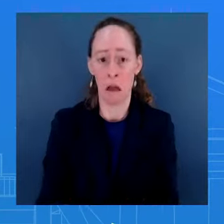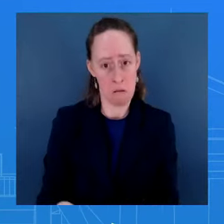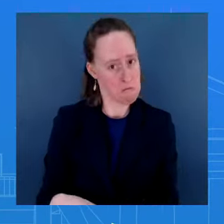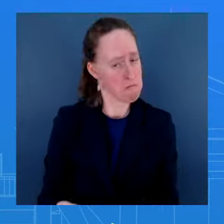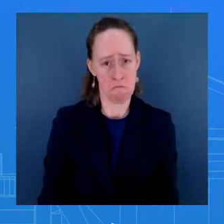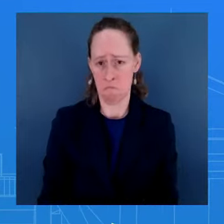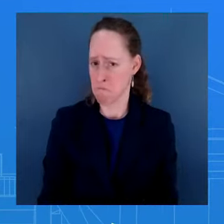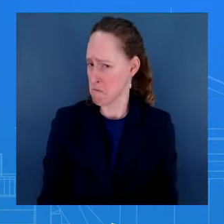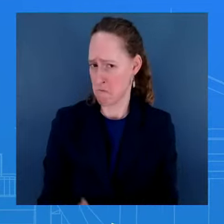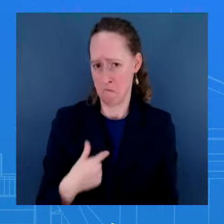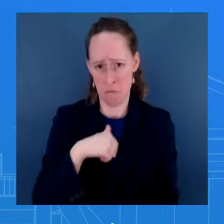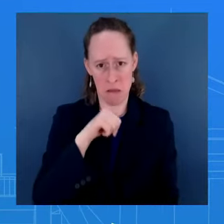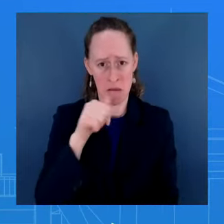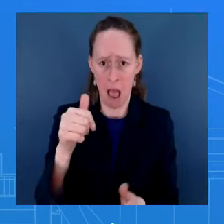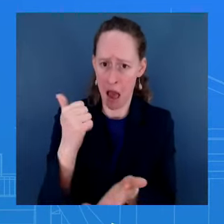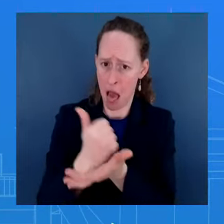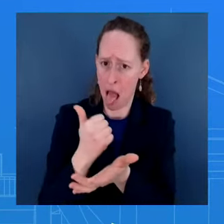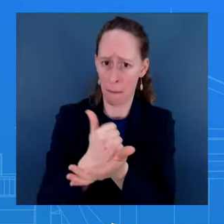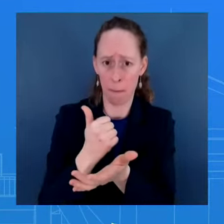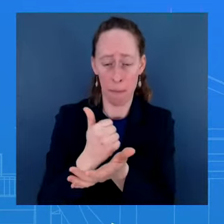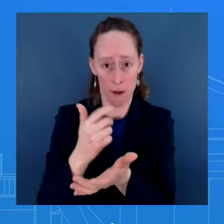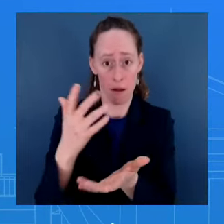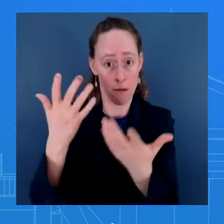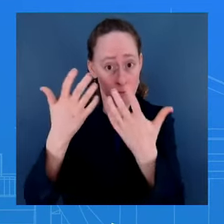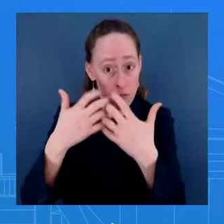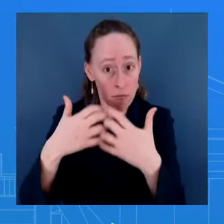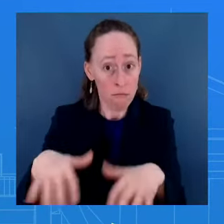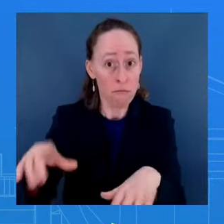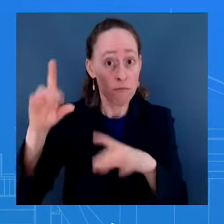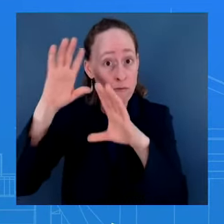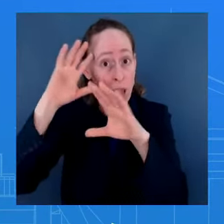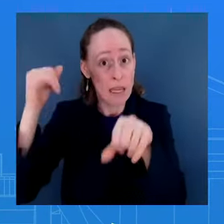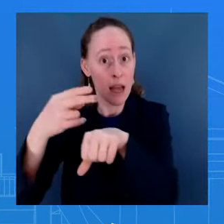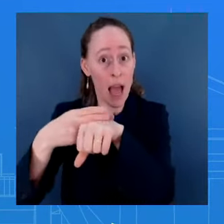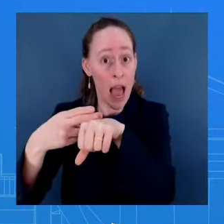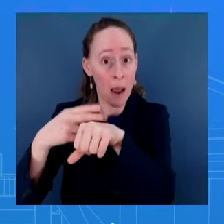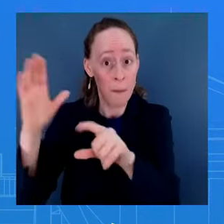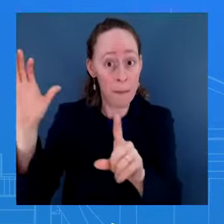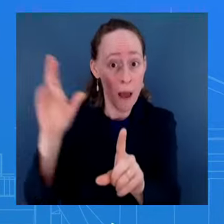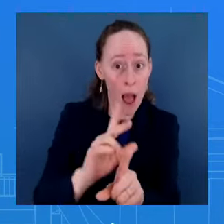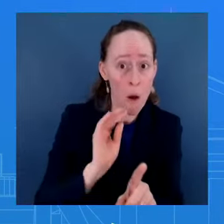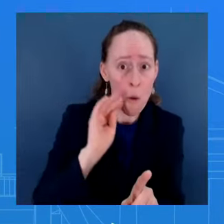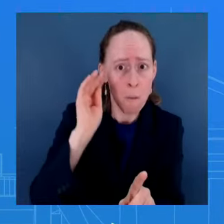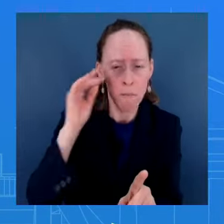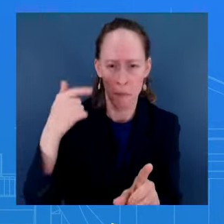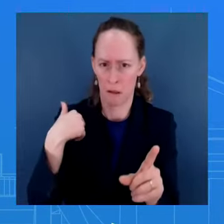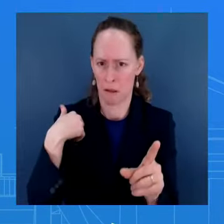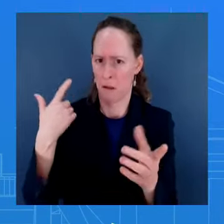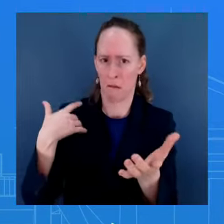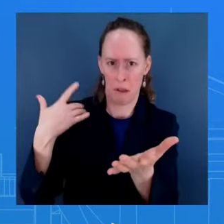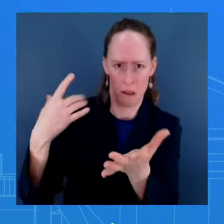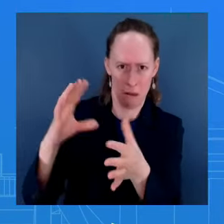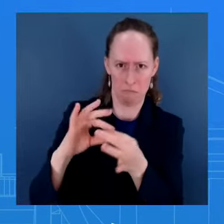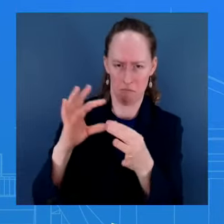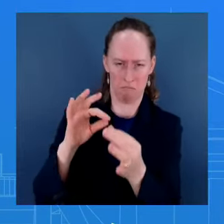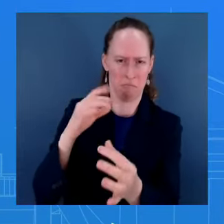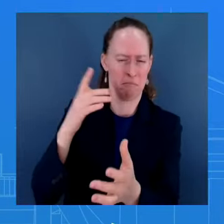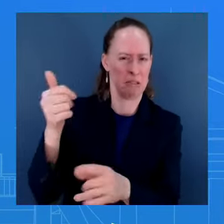not going to speak to his travel. That is something for him to speak to. As far as you know, he's just enjoying the sights. That's for him.